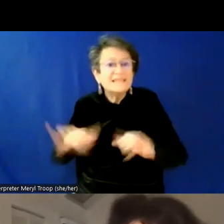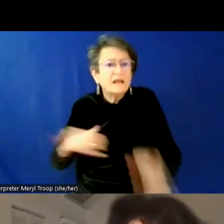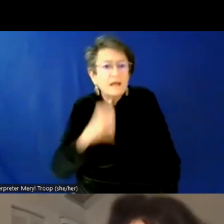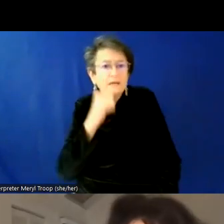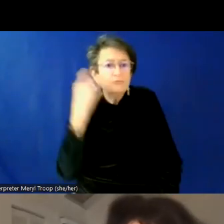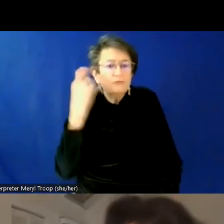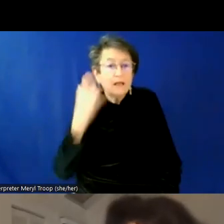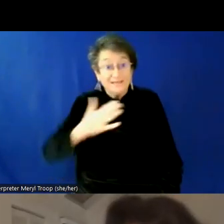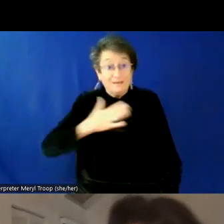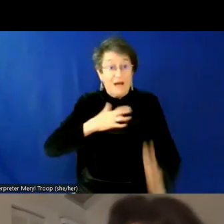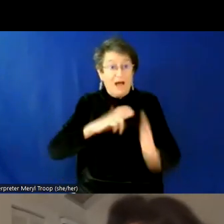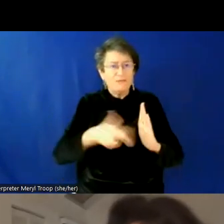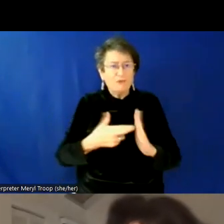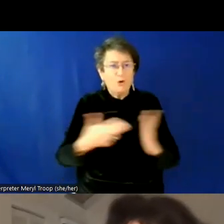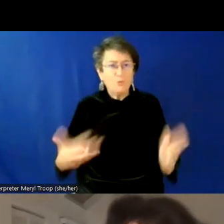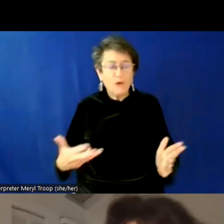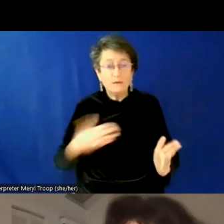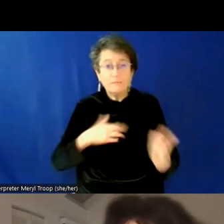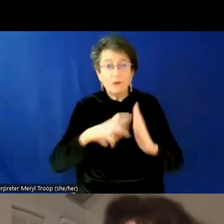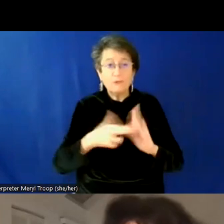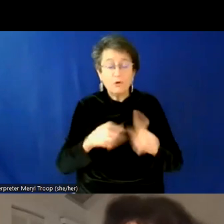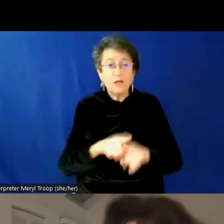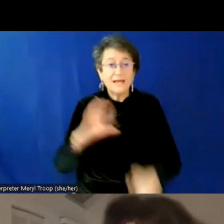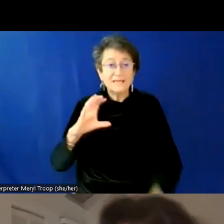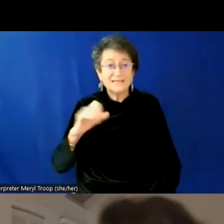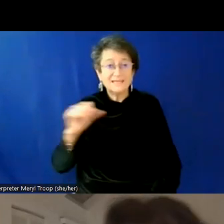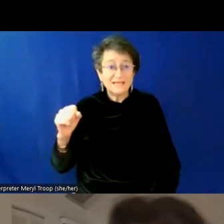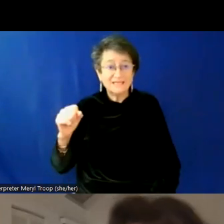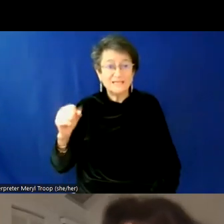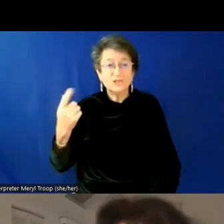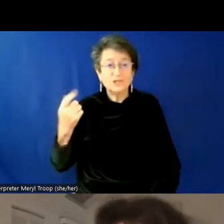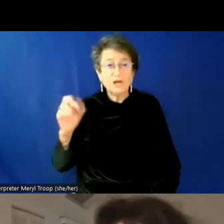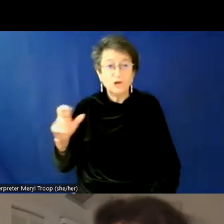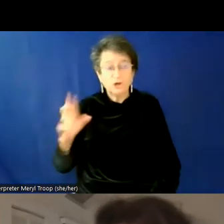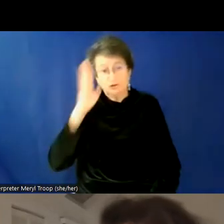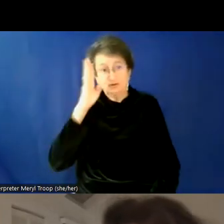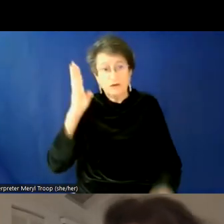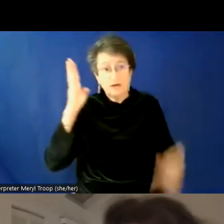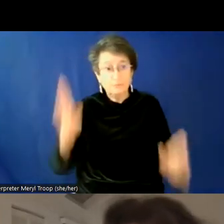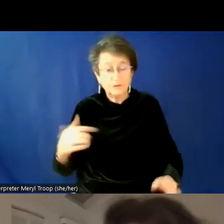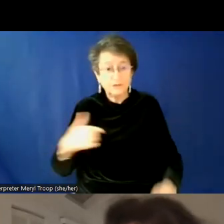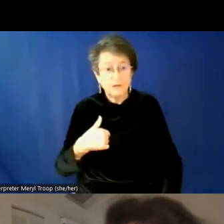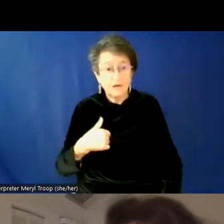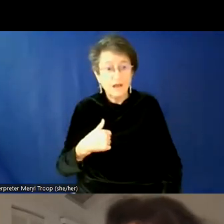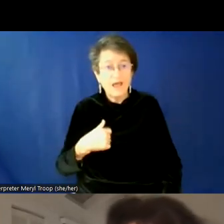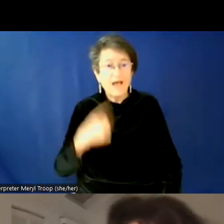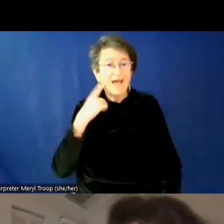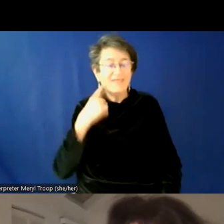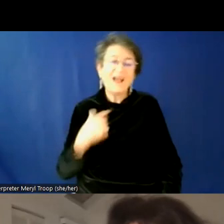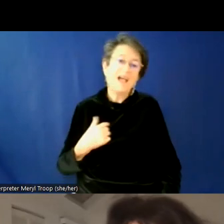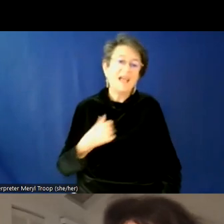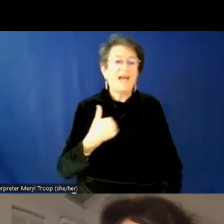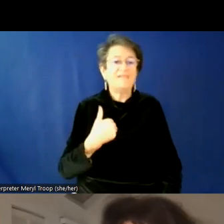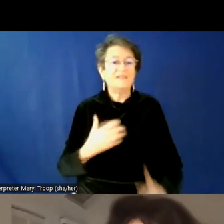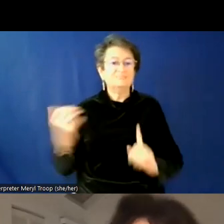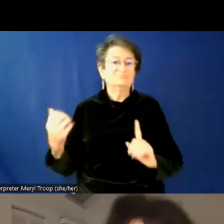role, um, as a cisgendered straight person. I, I suffered, I think a bit from an imposter syndrome and, you know, trying to